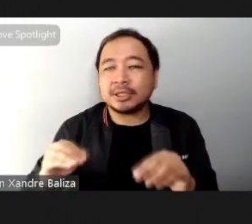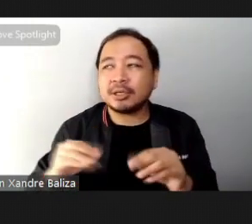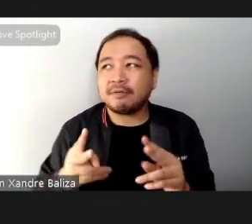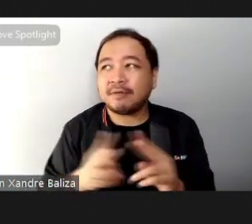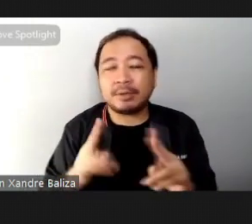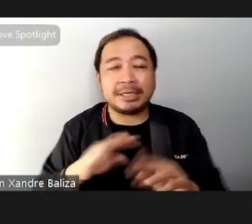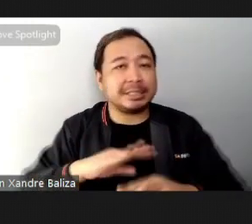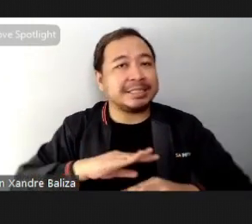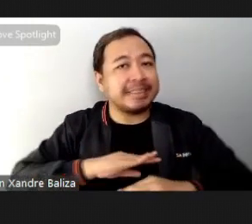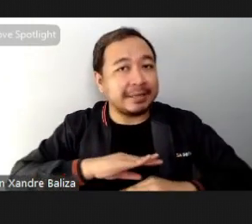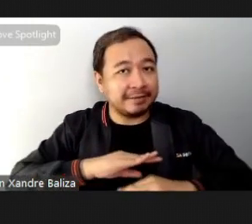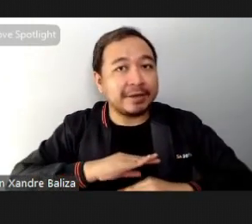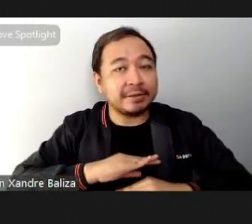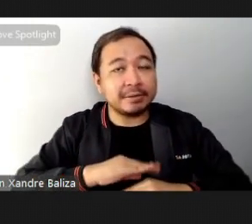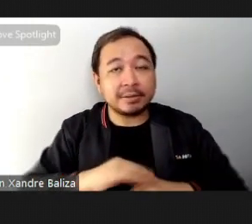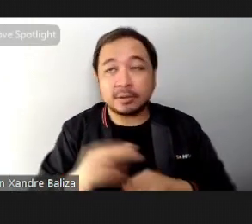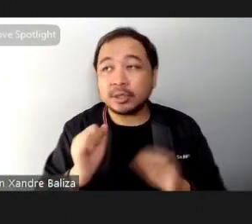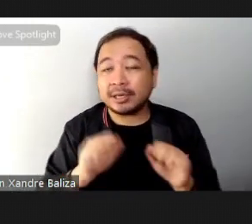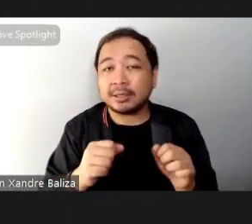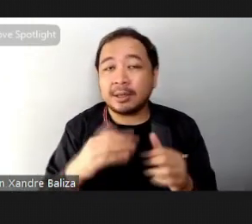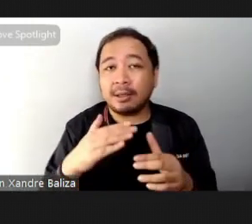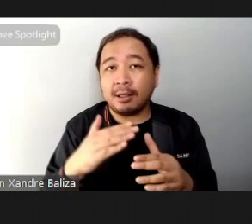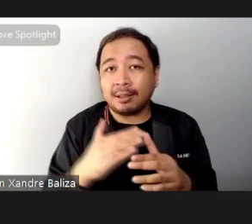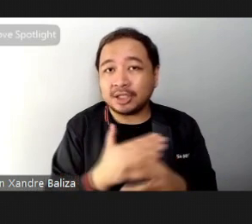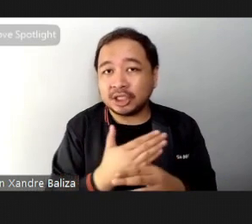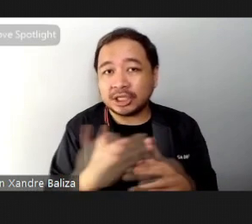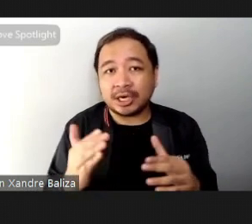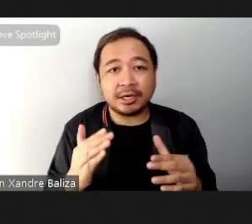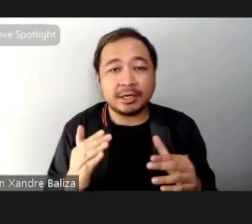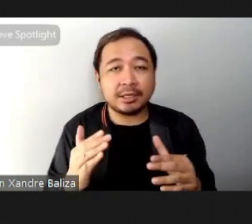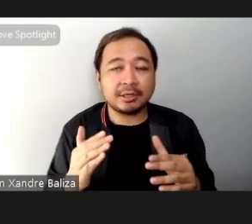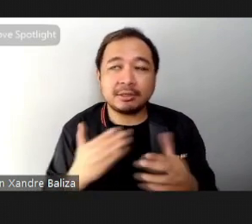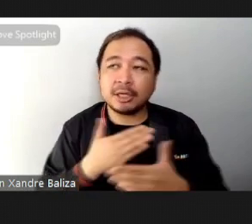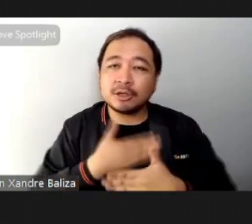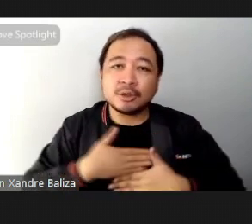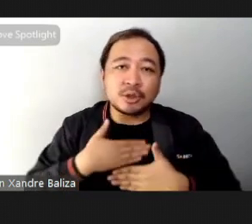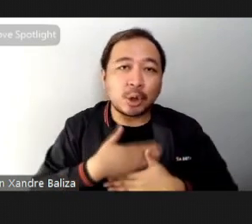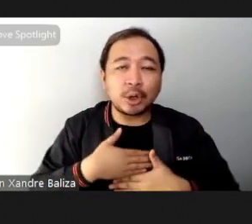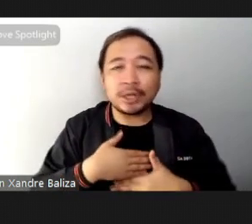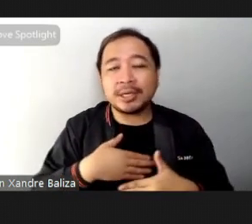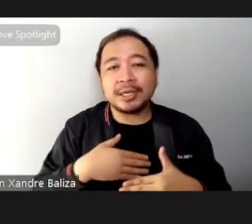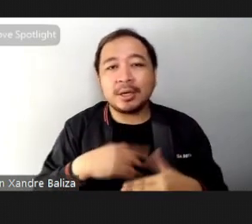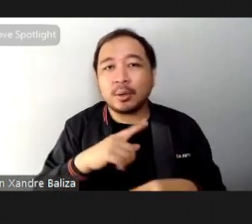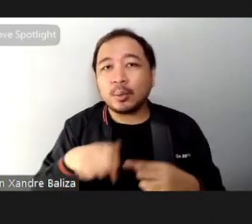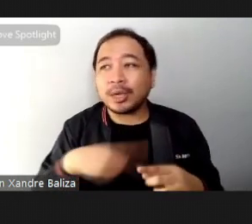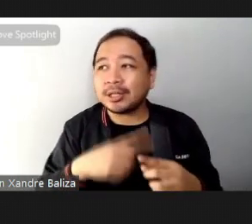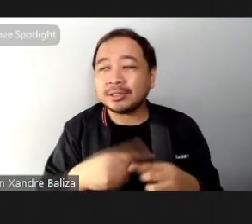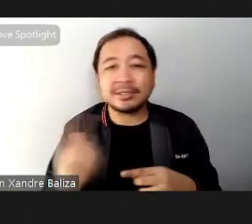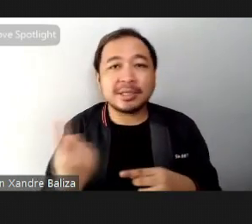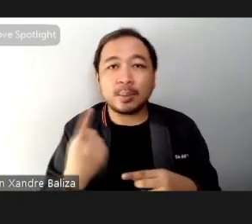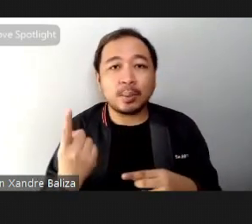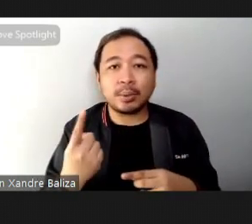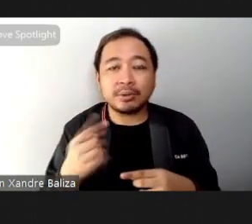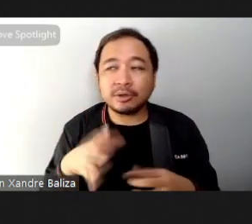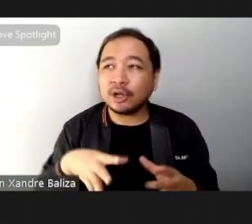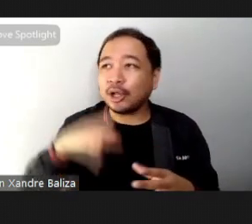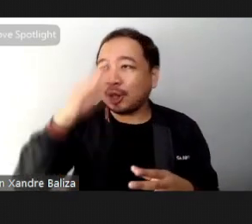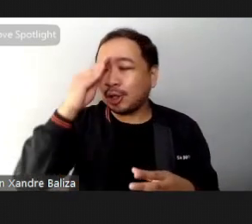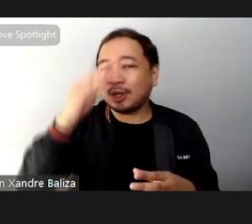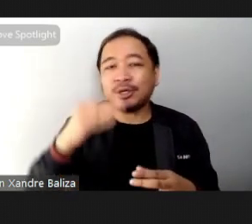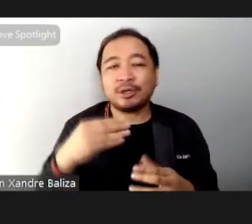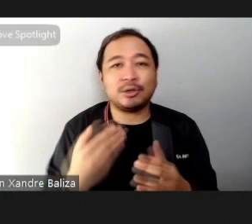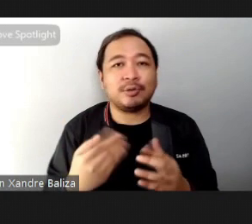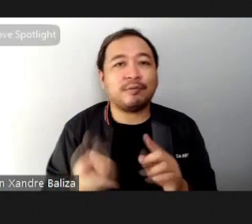and you can see you also share the joy and happiness when someone actually gets the move correctly for the first time